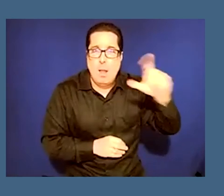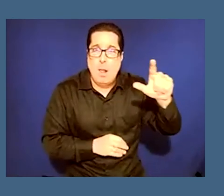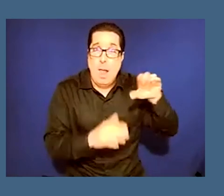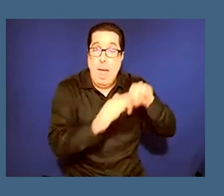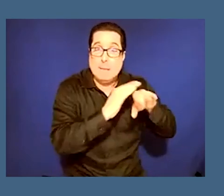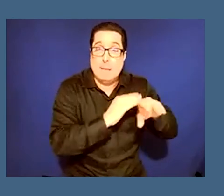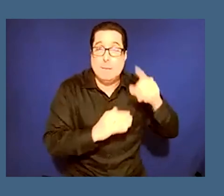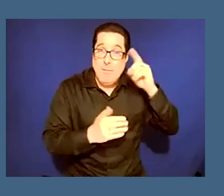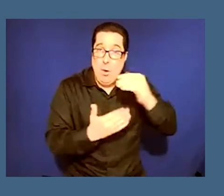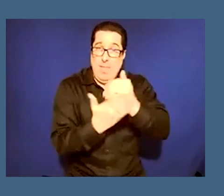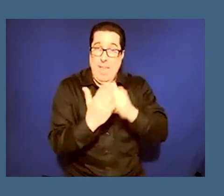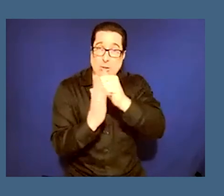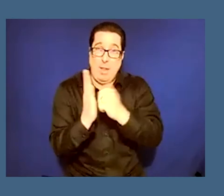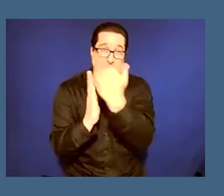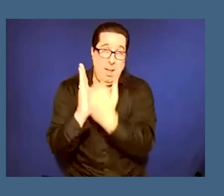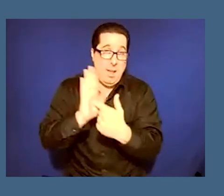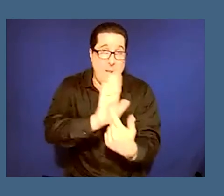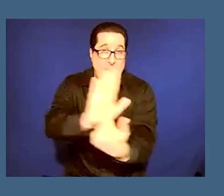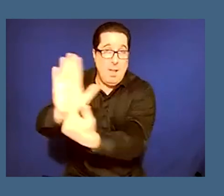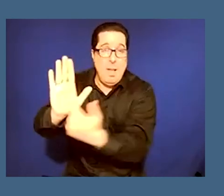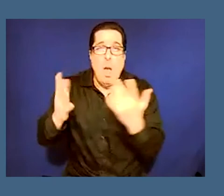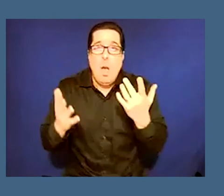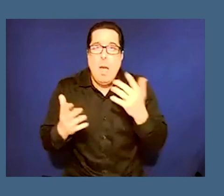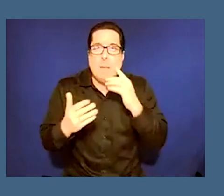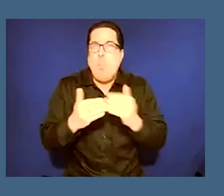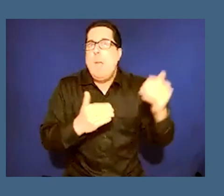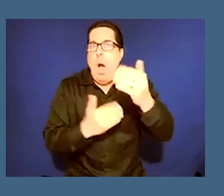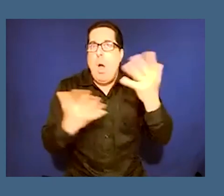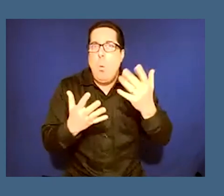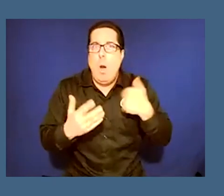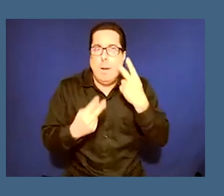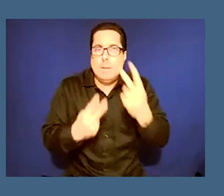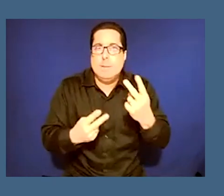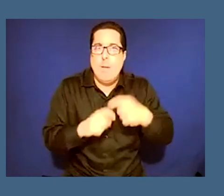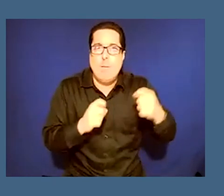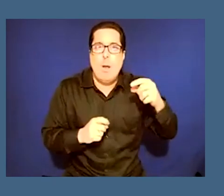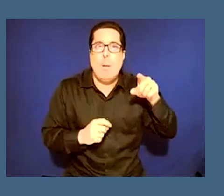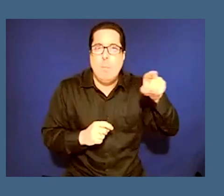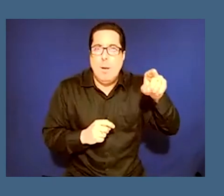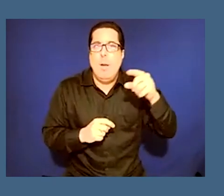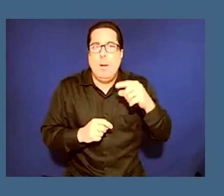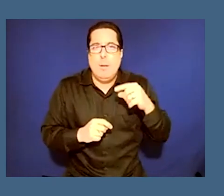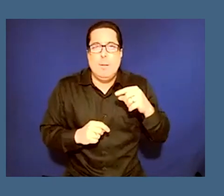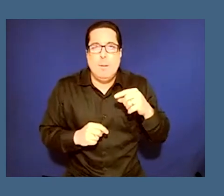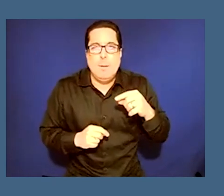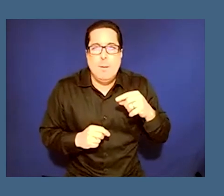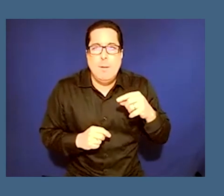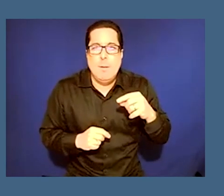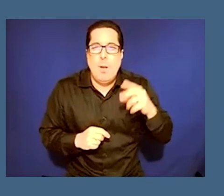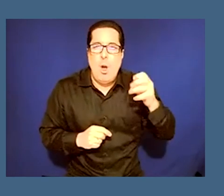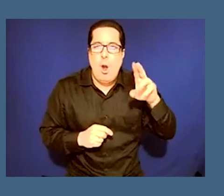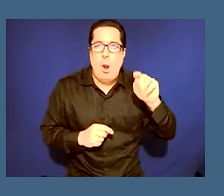things free we made things we made access for the residents of hartford free to the wadsworth about four and a half years ago